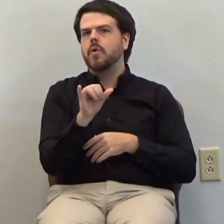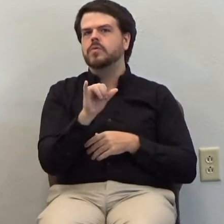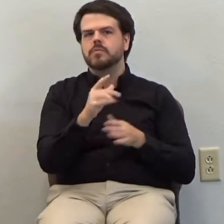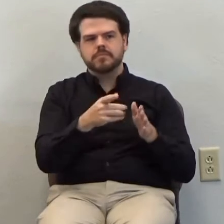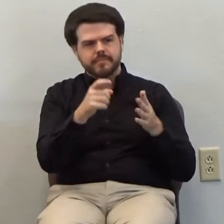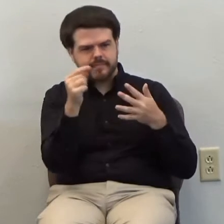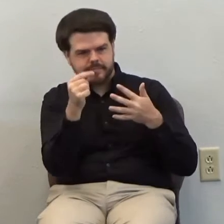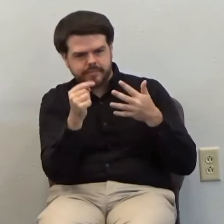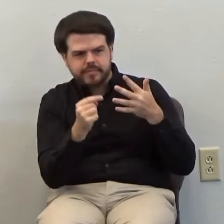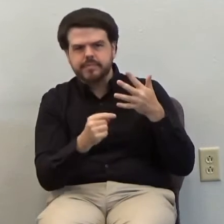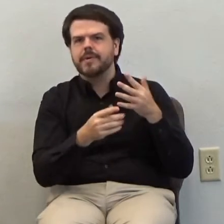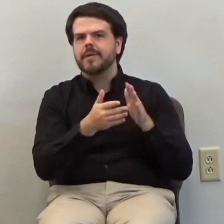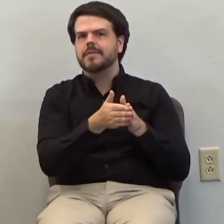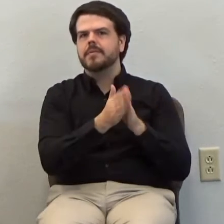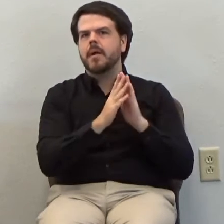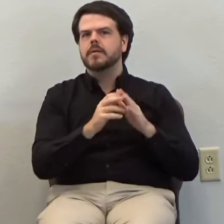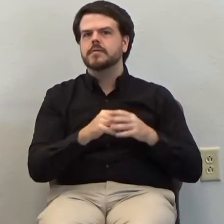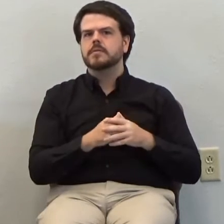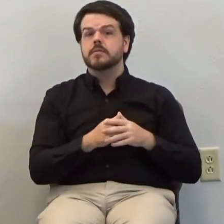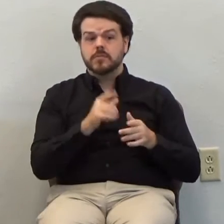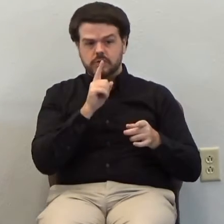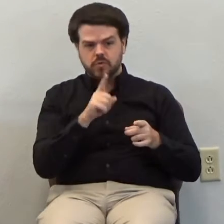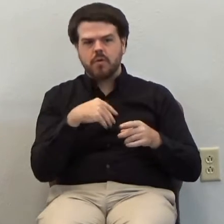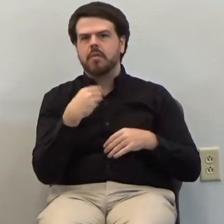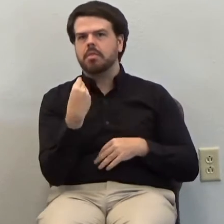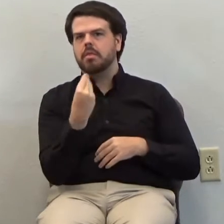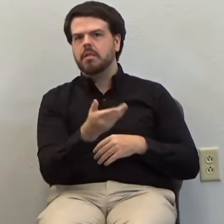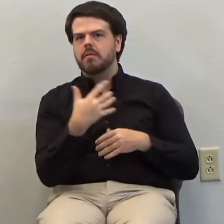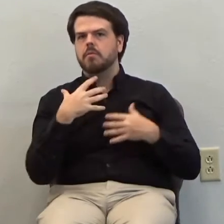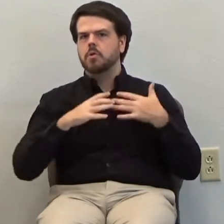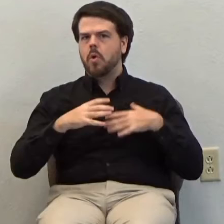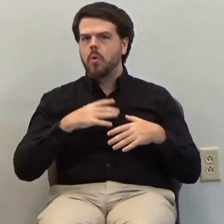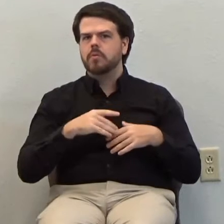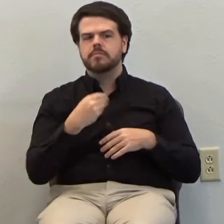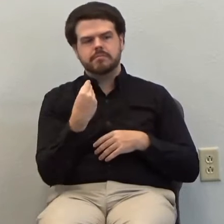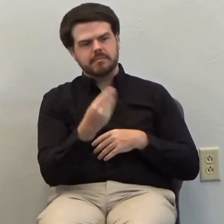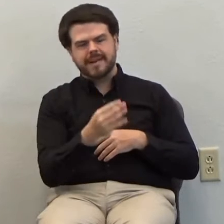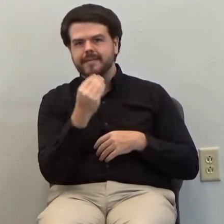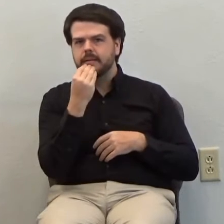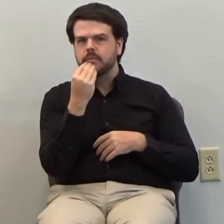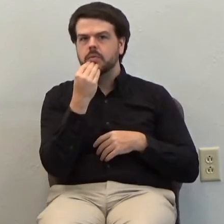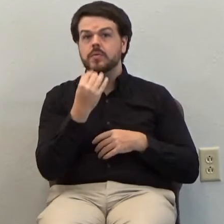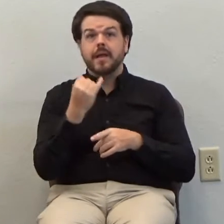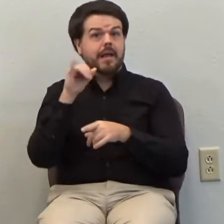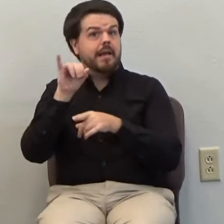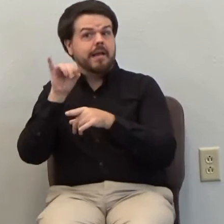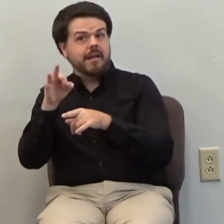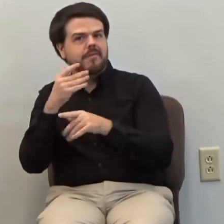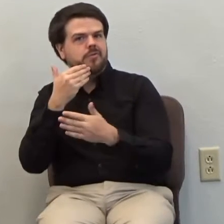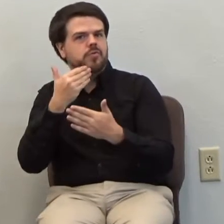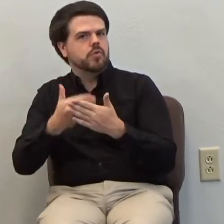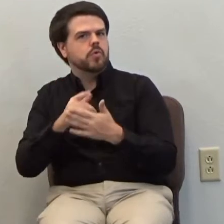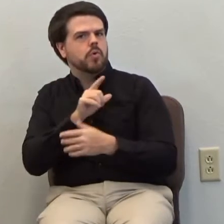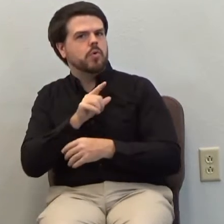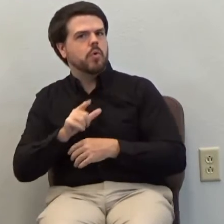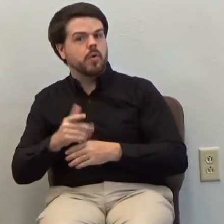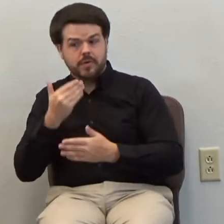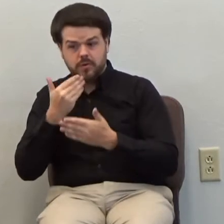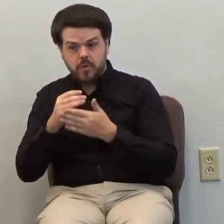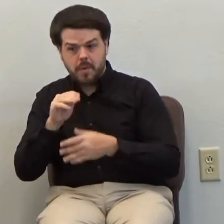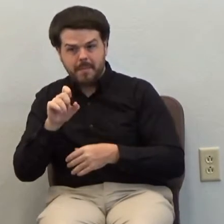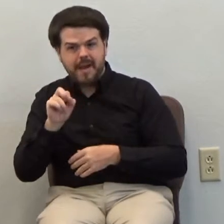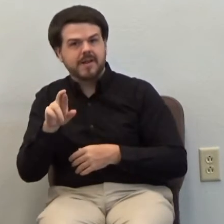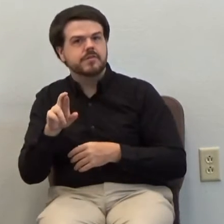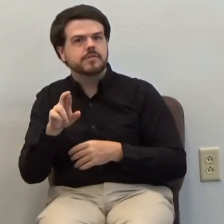would make sure they were clothed and that they were fed. And if He was a good Lord, good master, He would not